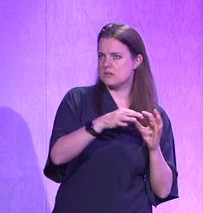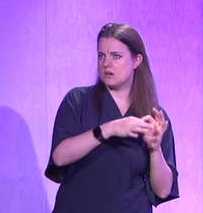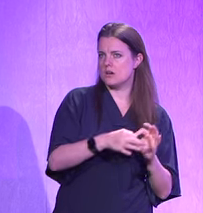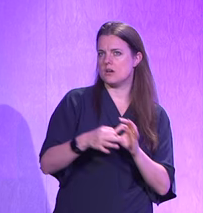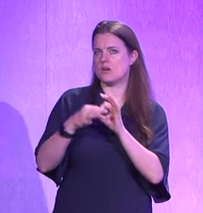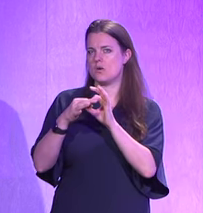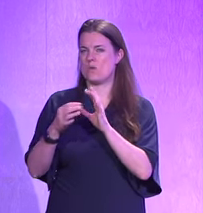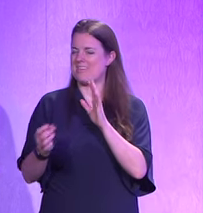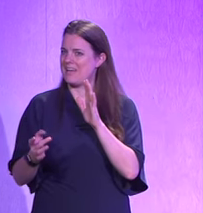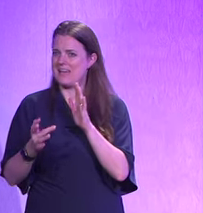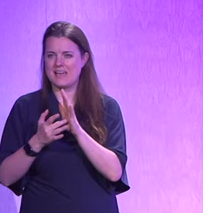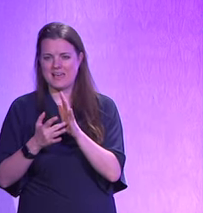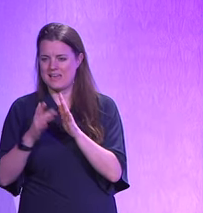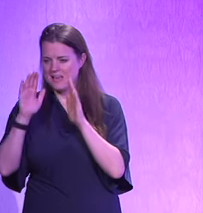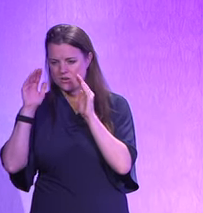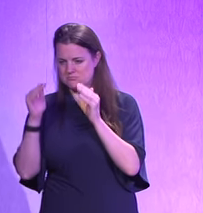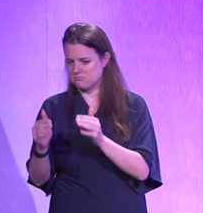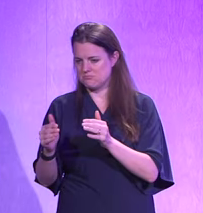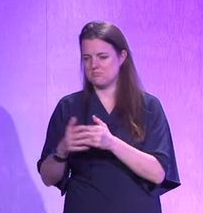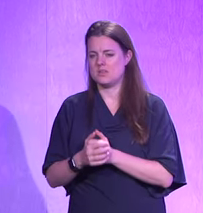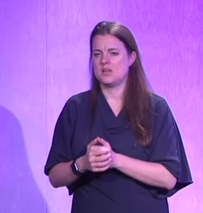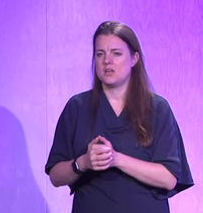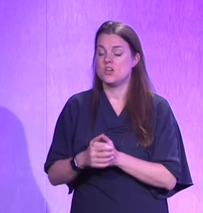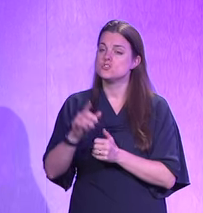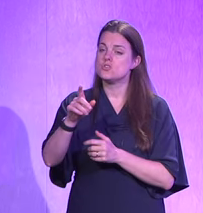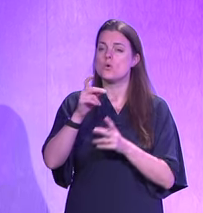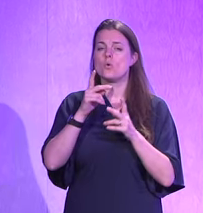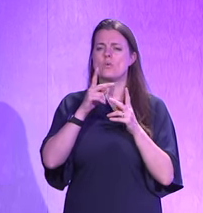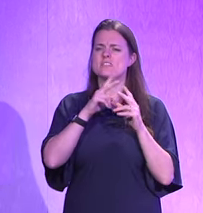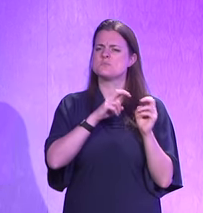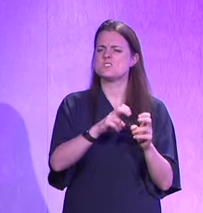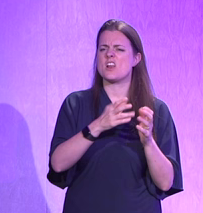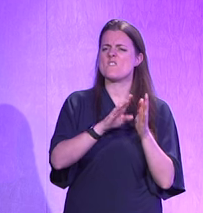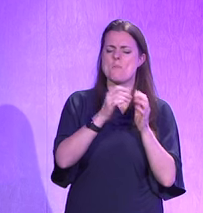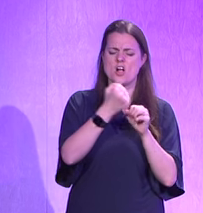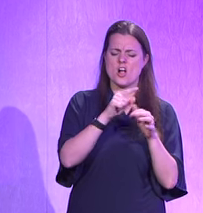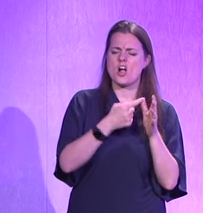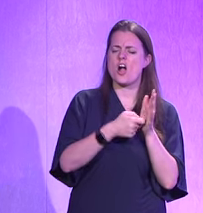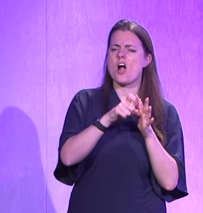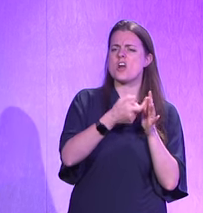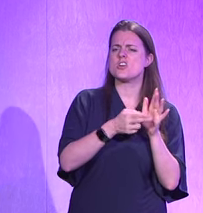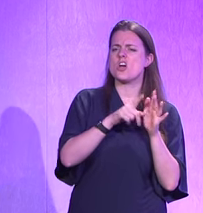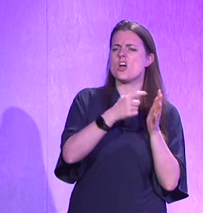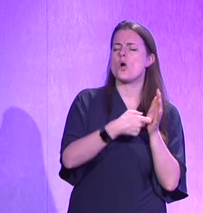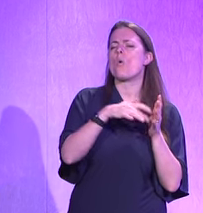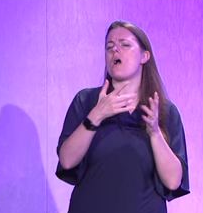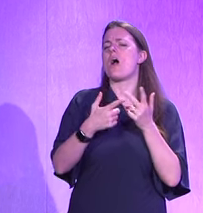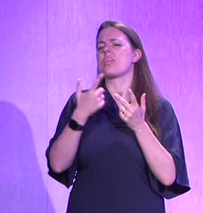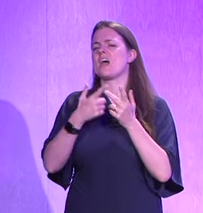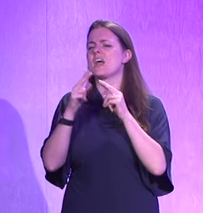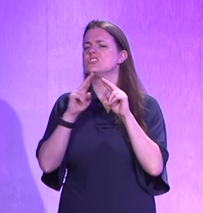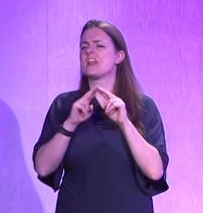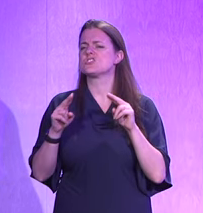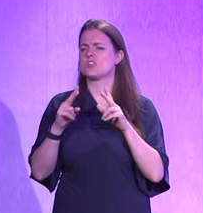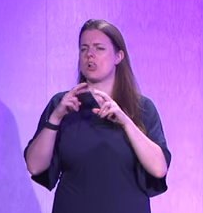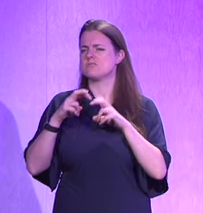developing as a key trend. So I've been taking a look at some studies from Gartner and some other international consultancies,